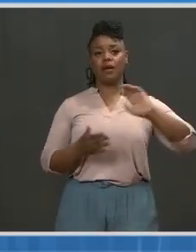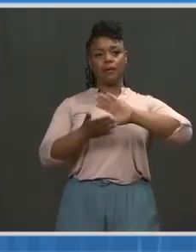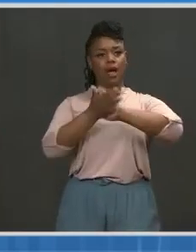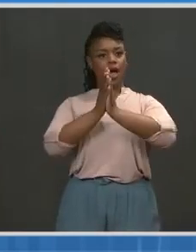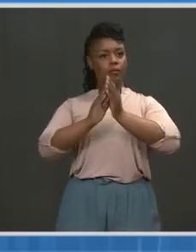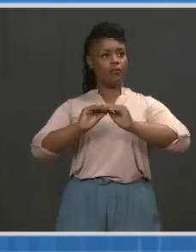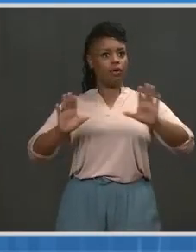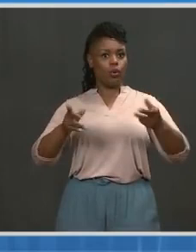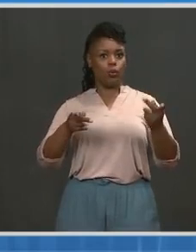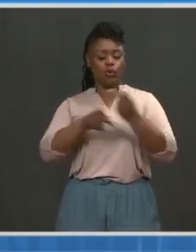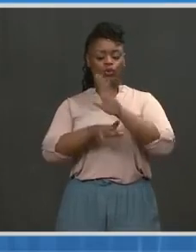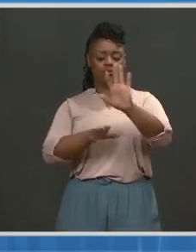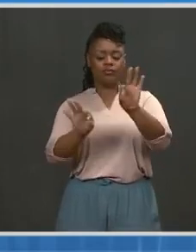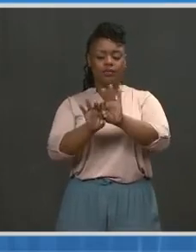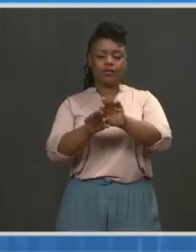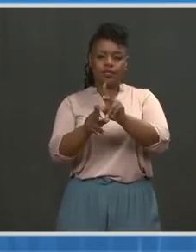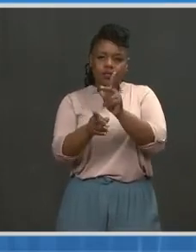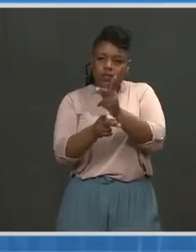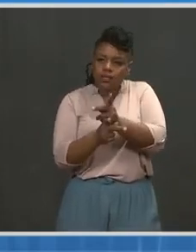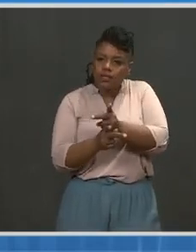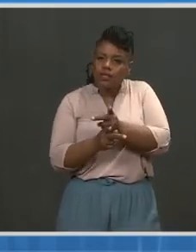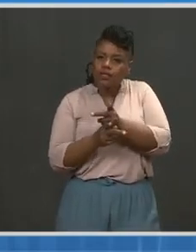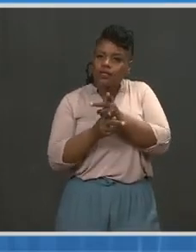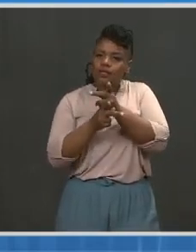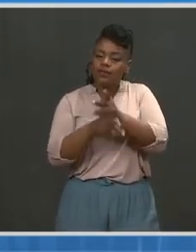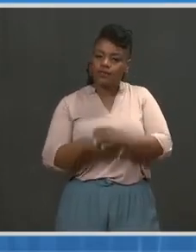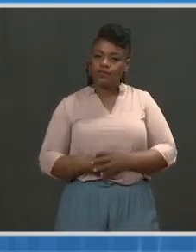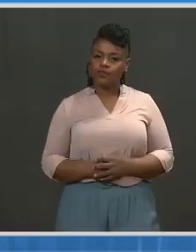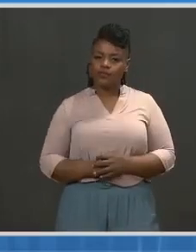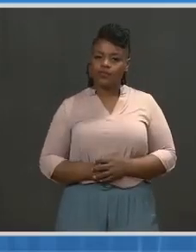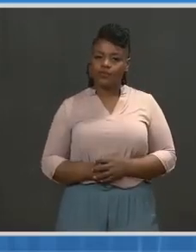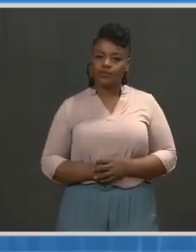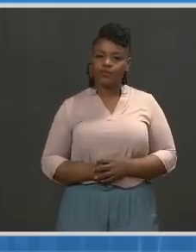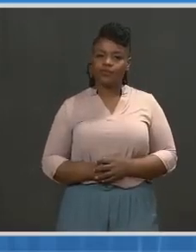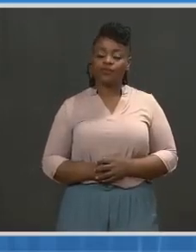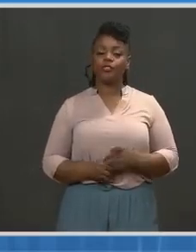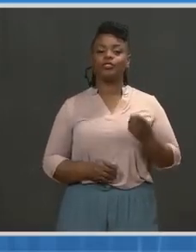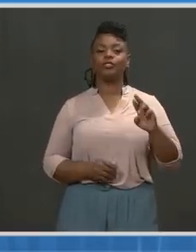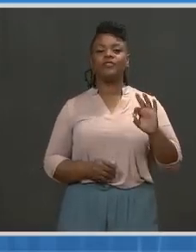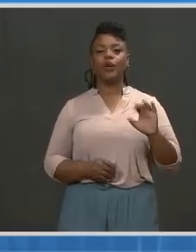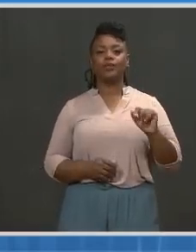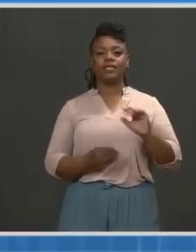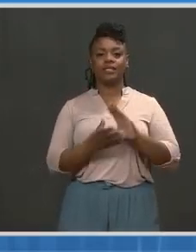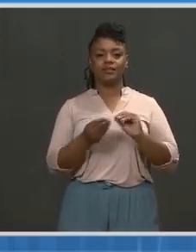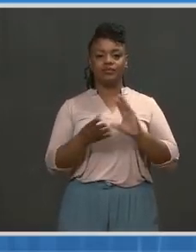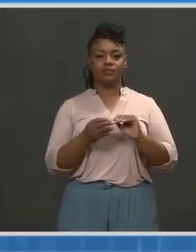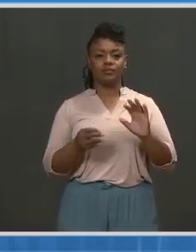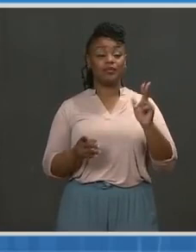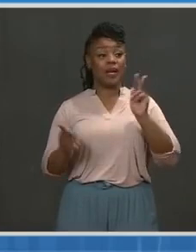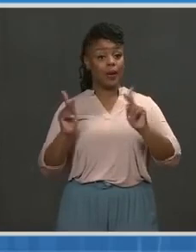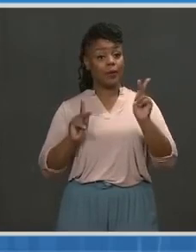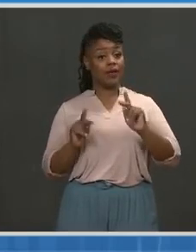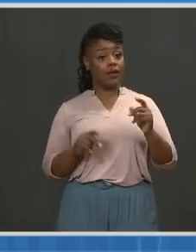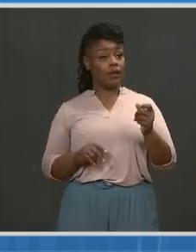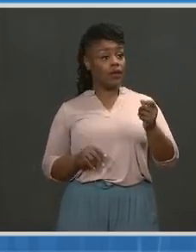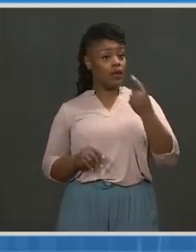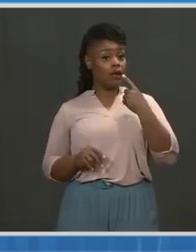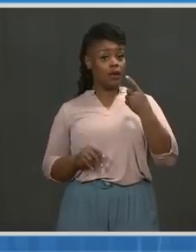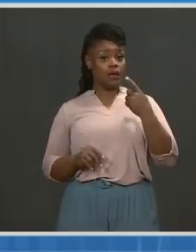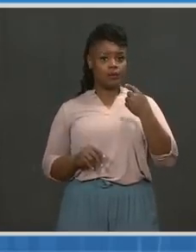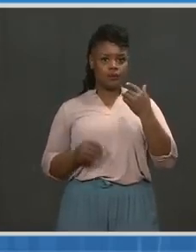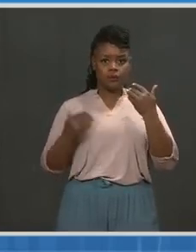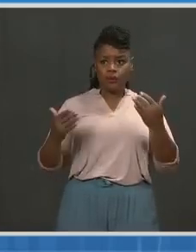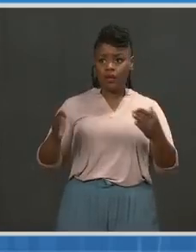concerns me a lot. Yeah, just to underscore what Dr. Walensky said, when I'm often asked, are we turning the corner?